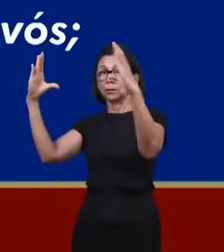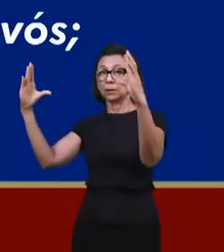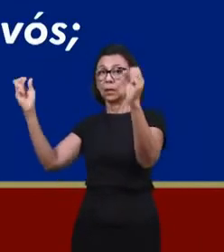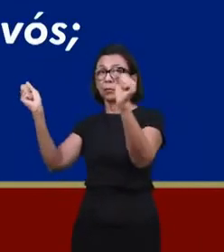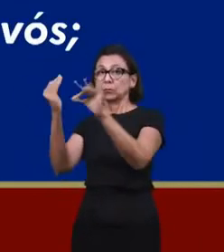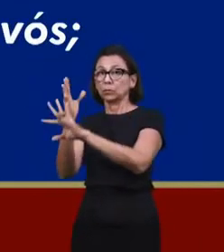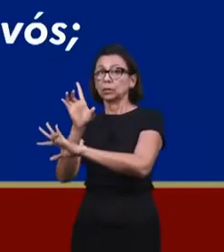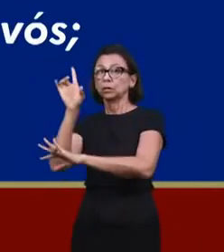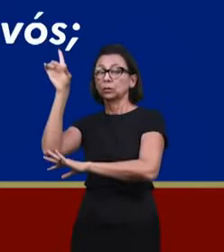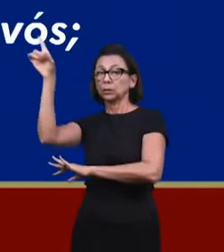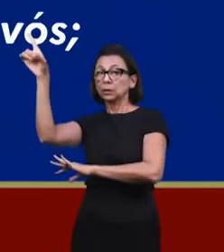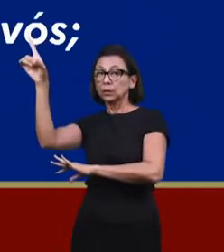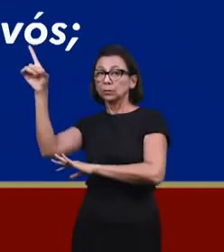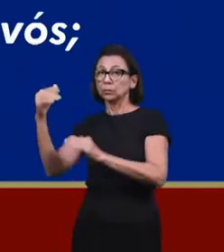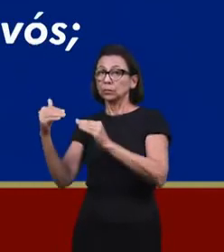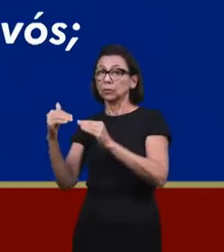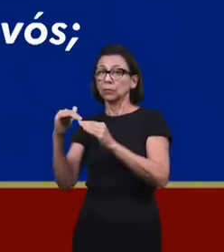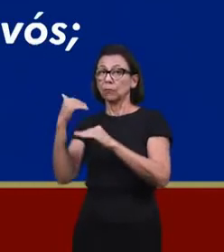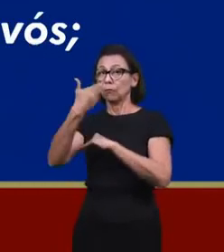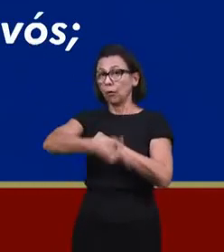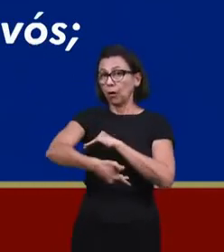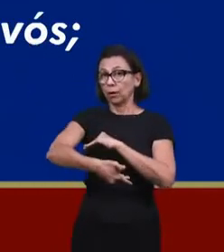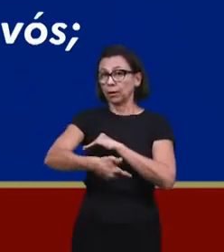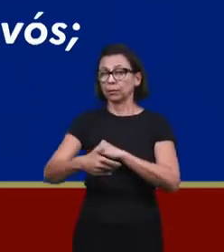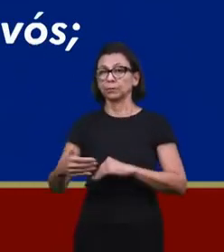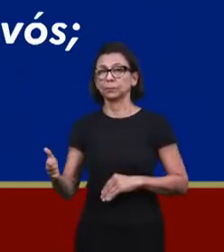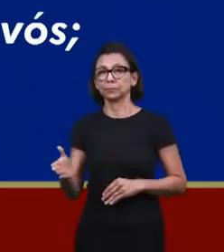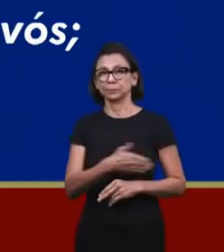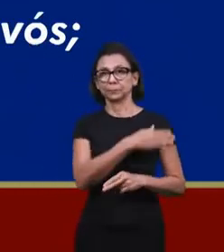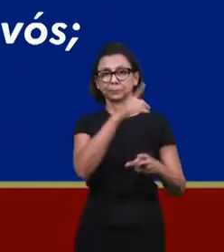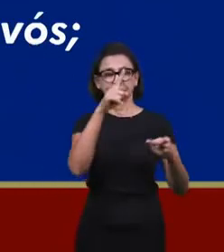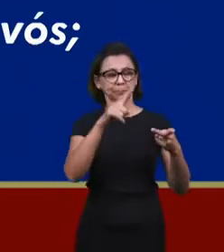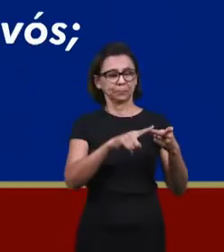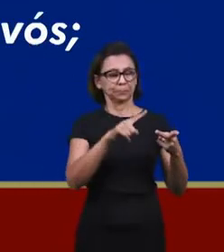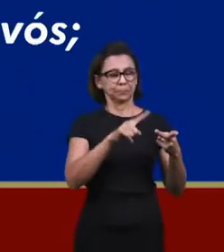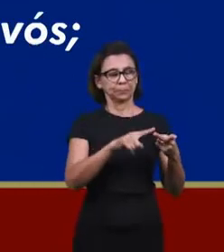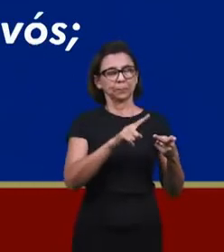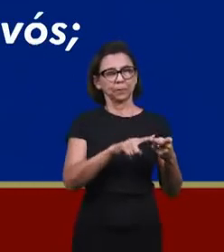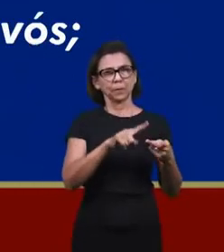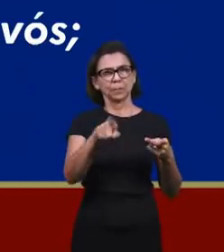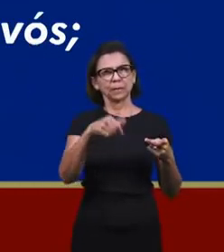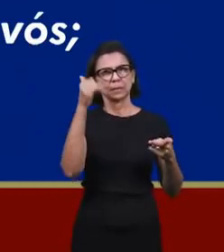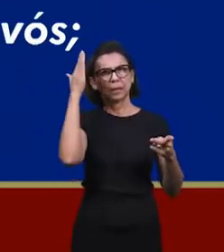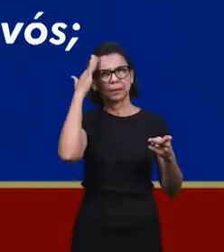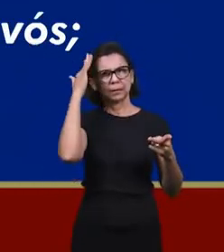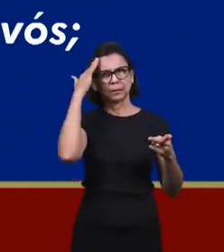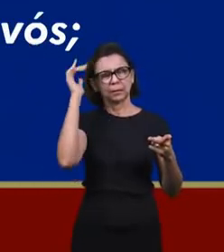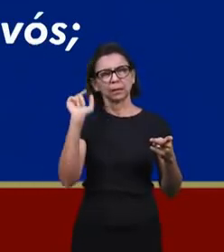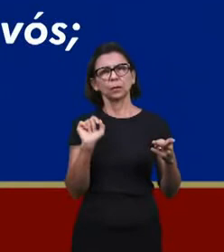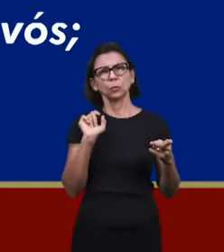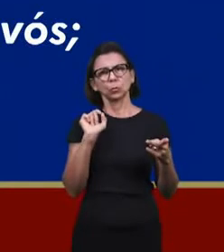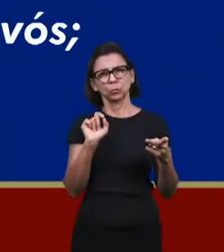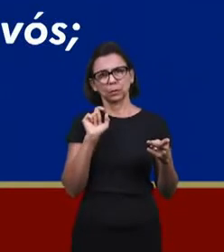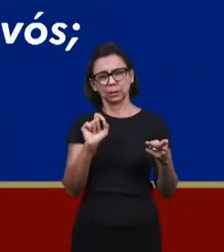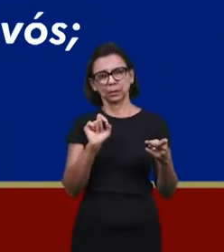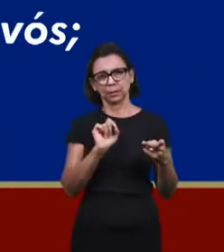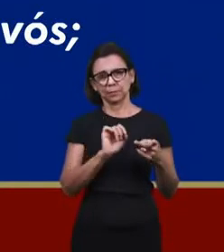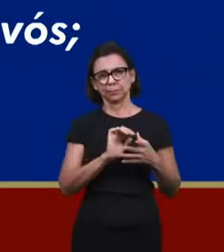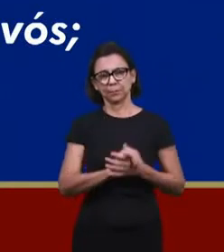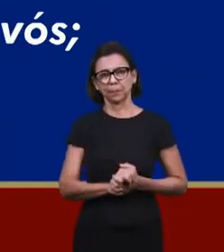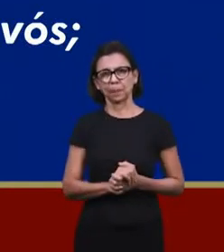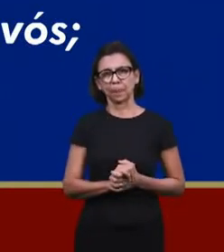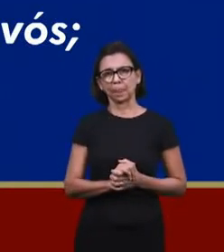All have sinned. The second point, recognize that no one can enter heaven by their own